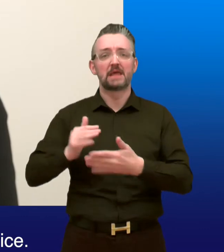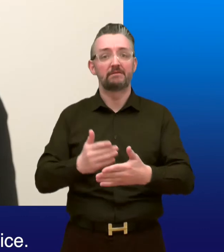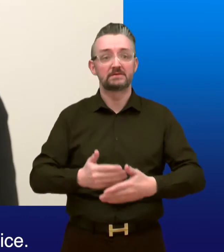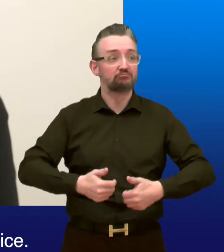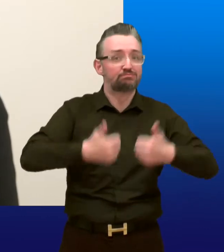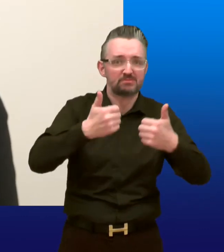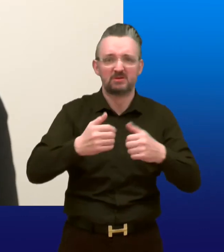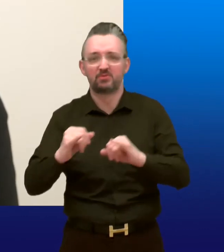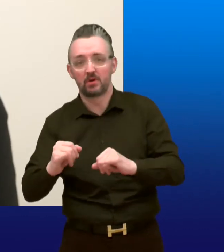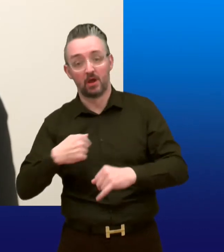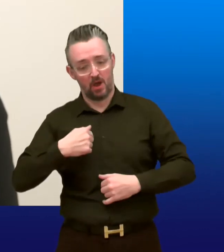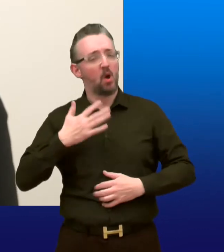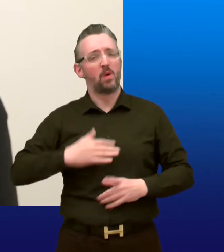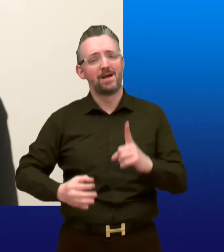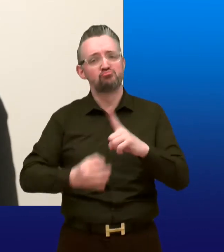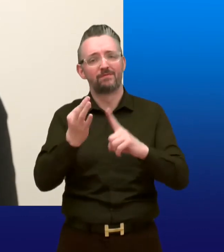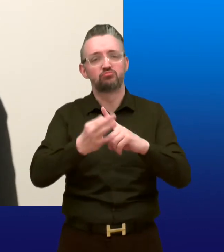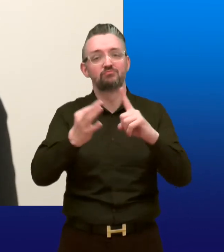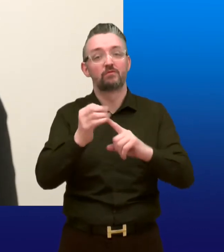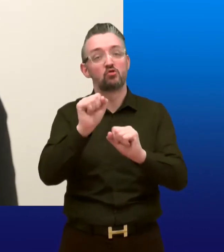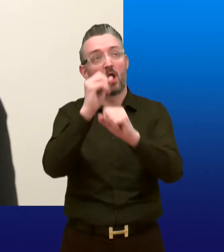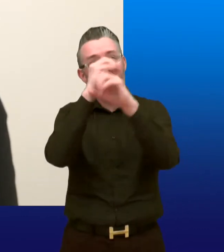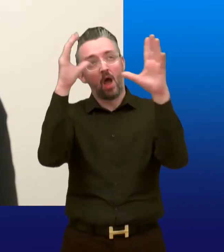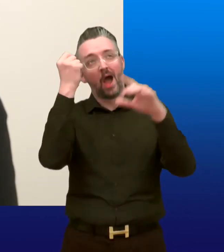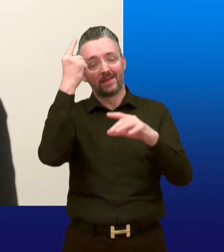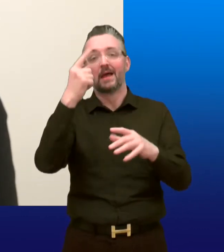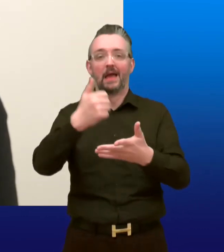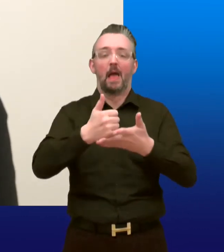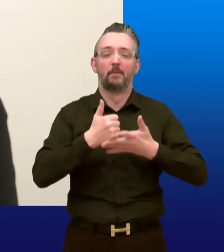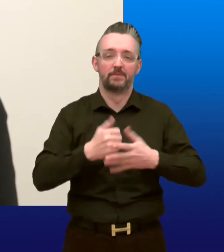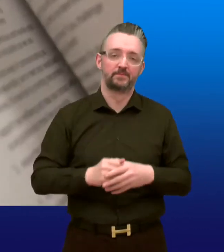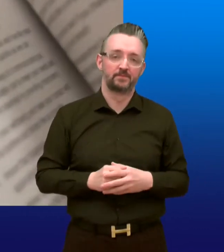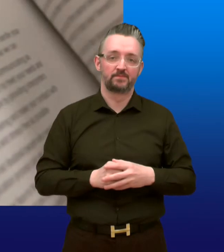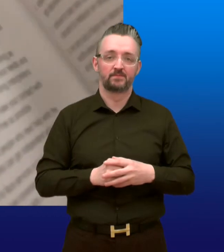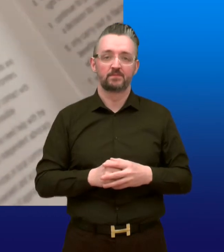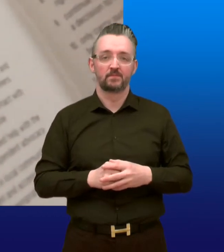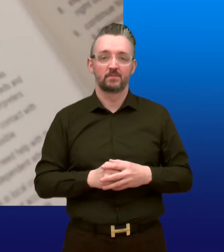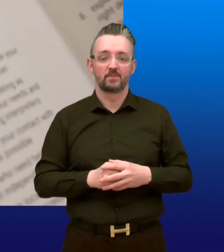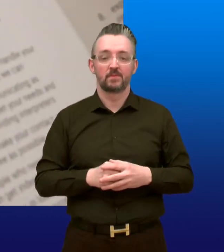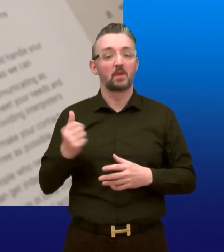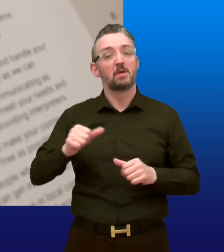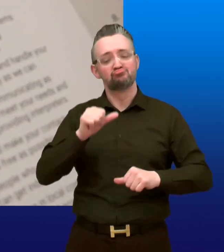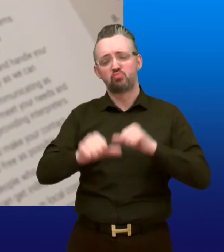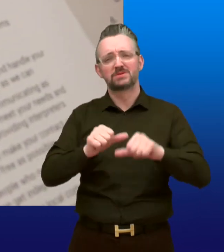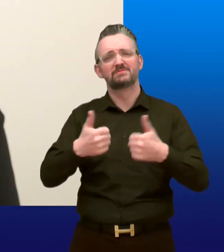us how you feel about the service. 6. always want to get better and your ideas can help us to do that. 6.